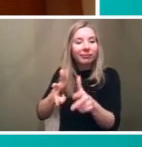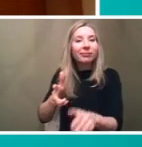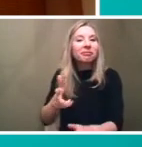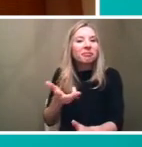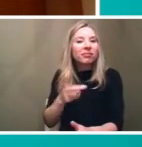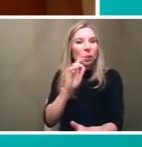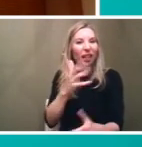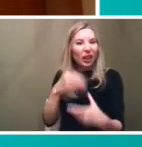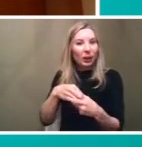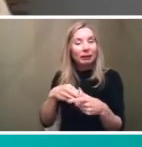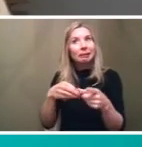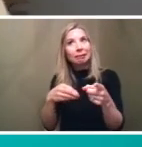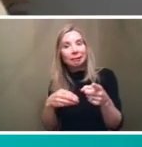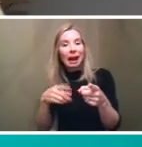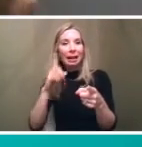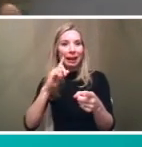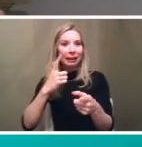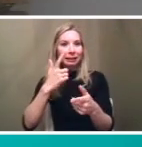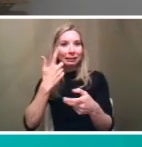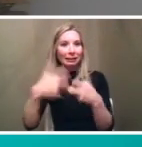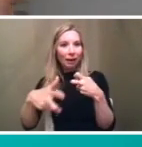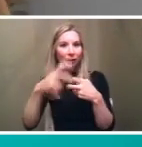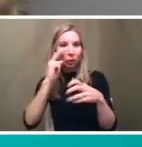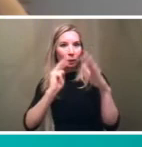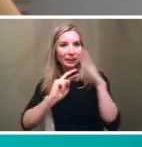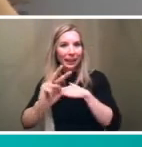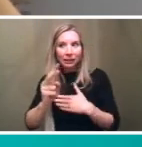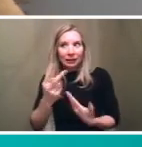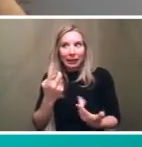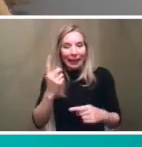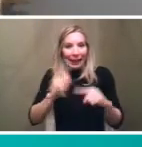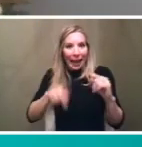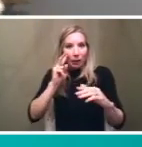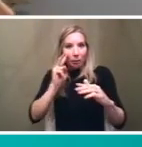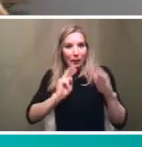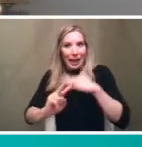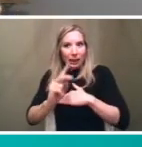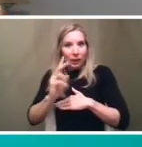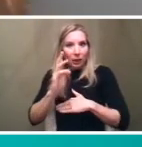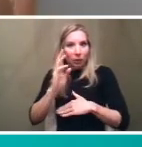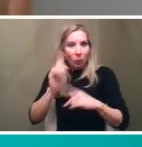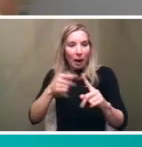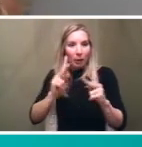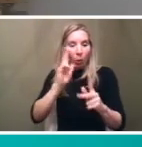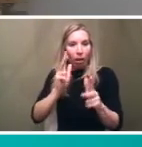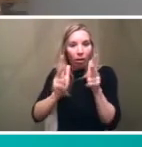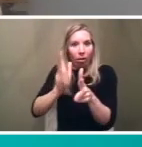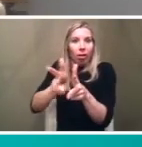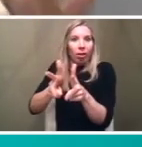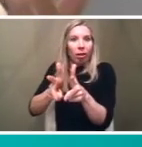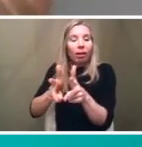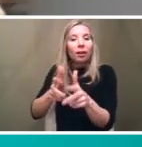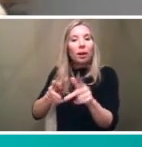that's a hard one for us to predict right we can't we can't predict when somebody's going to double park but we know already the impact of a vehicle